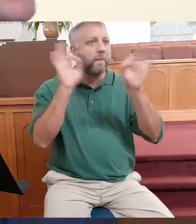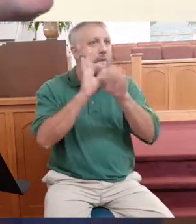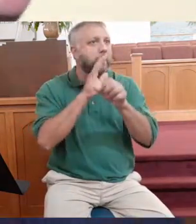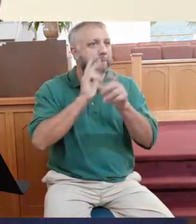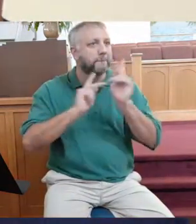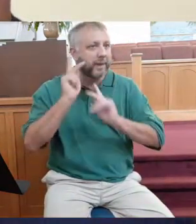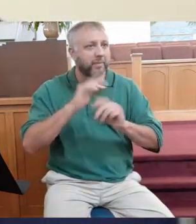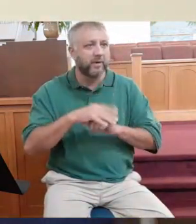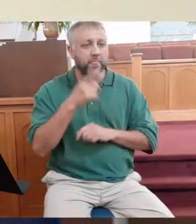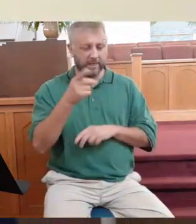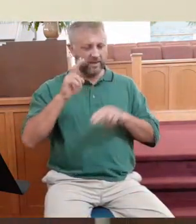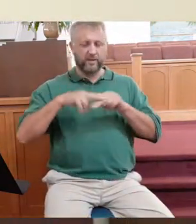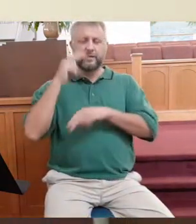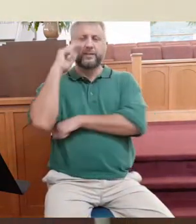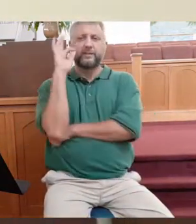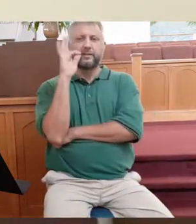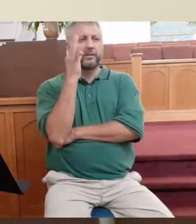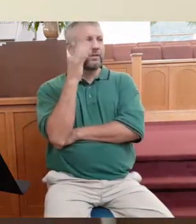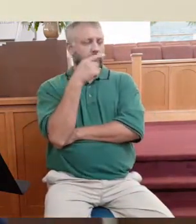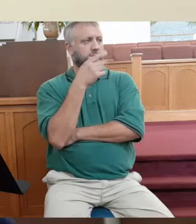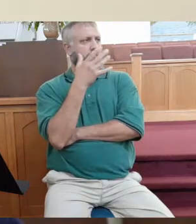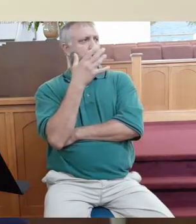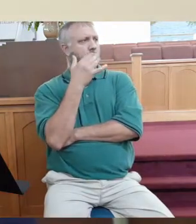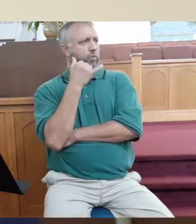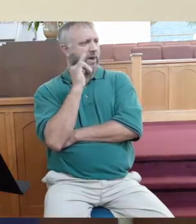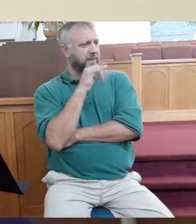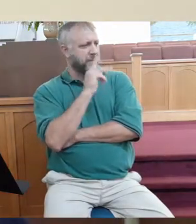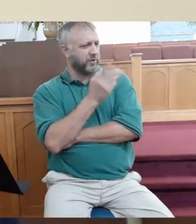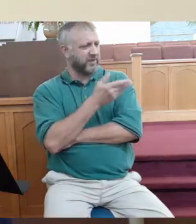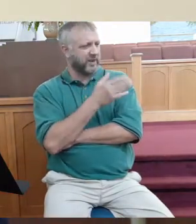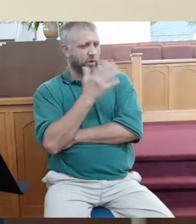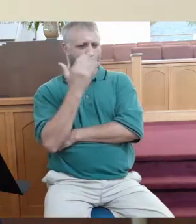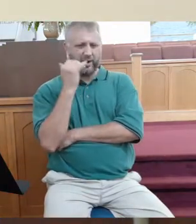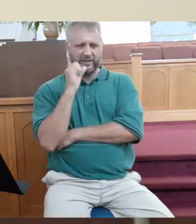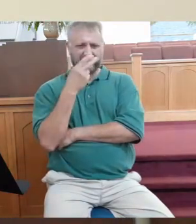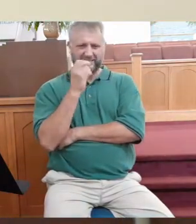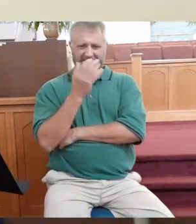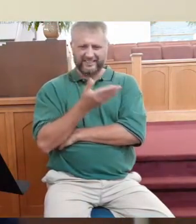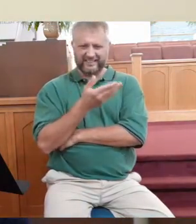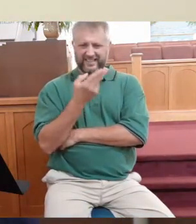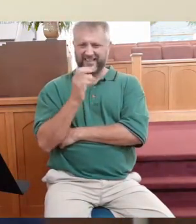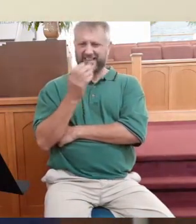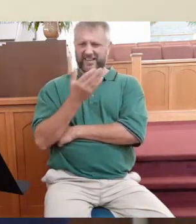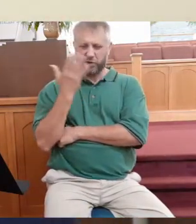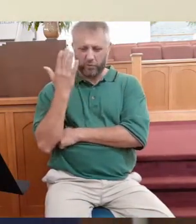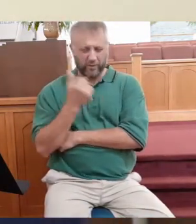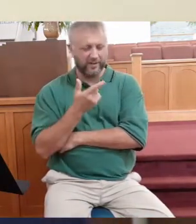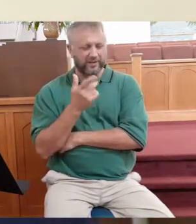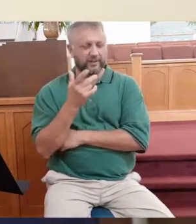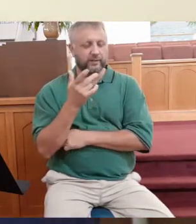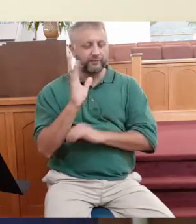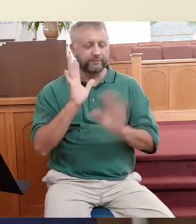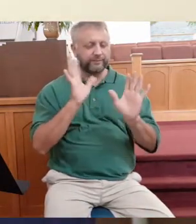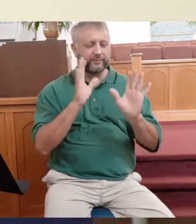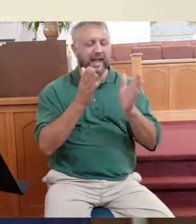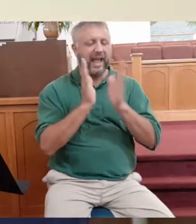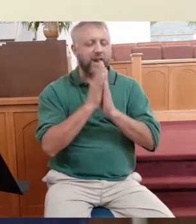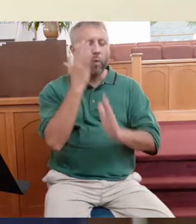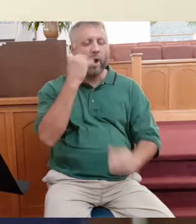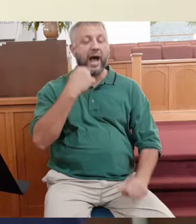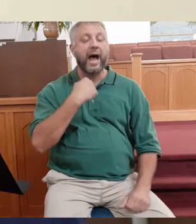you sit in these pews and you look around and say, I wonder why He's here. I wonder why she's here. You need to ask yourself, why are you here?